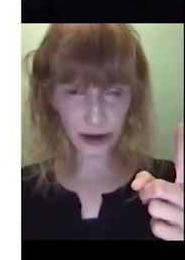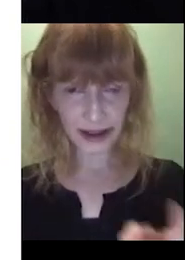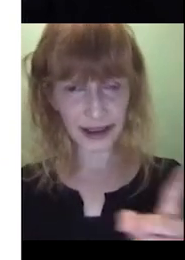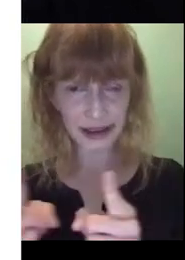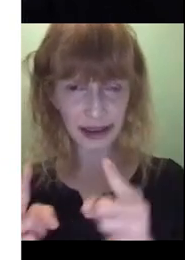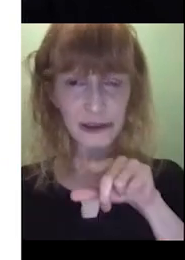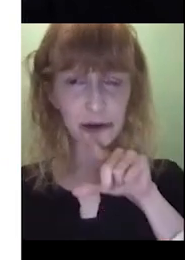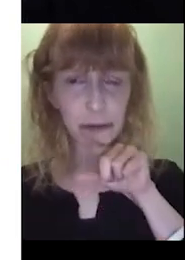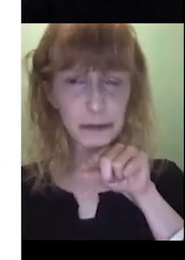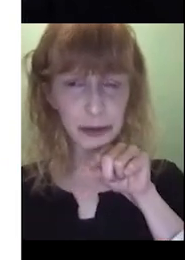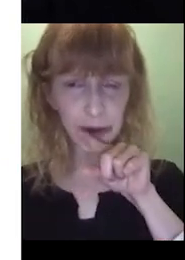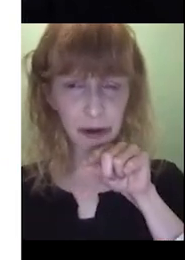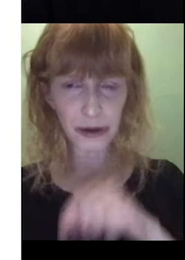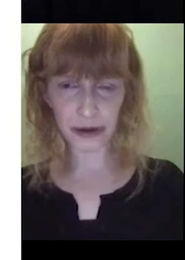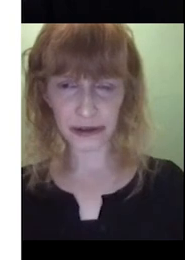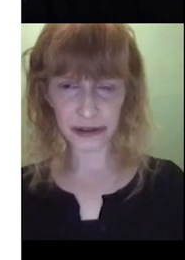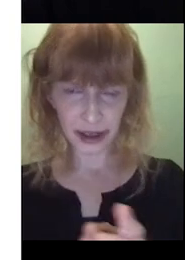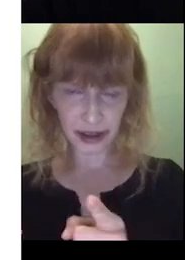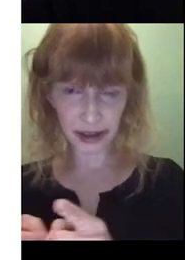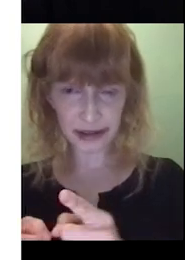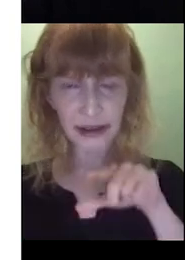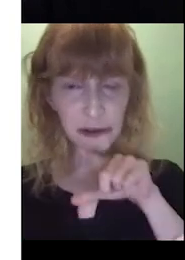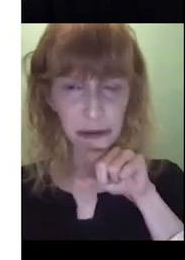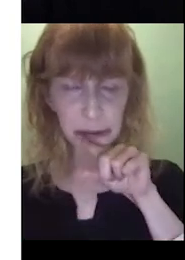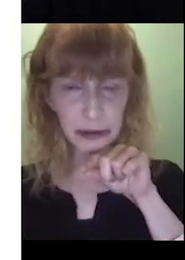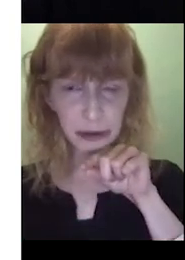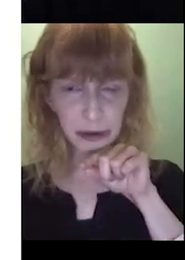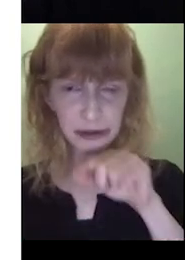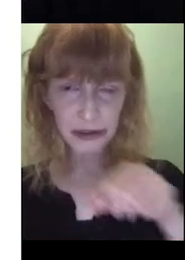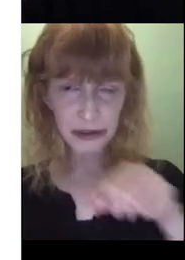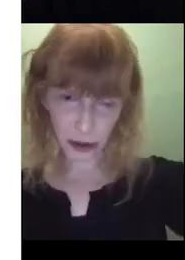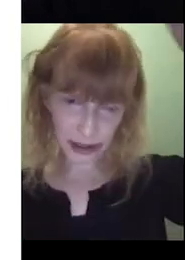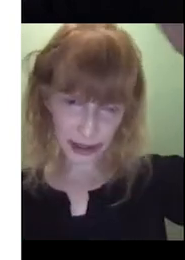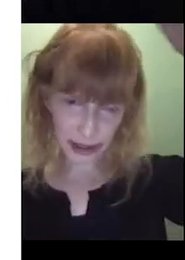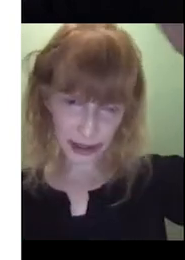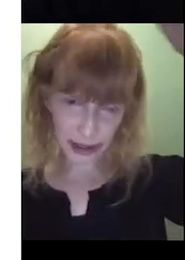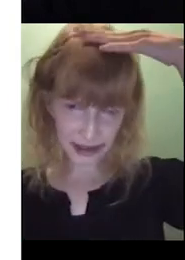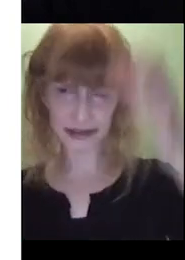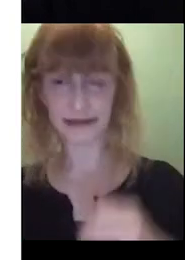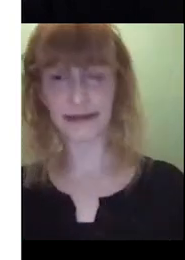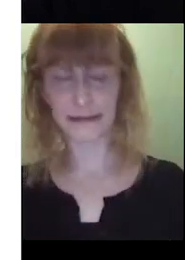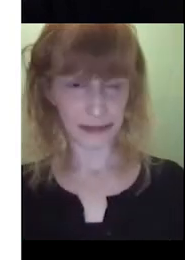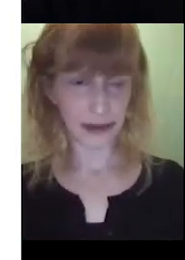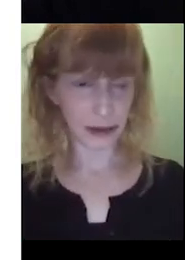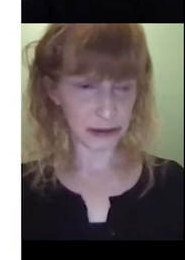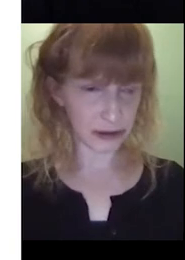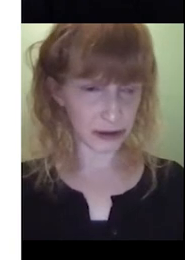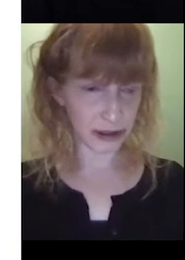look, it's a little bird. There's a little bird on his head.